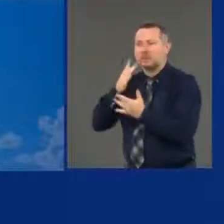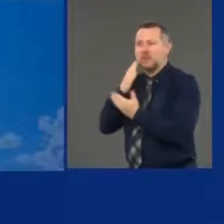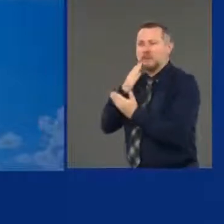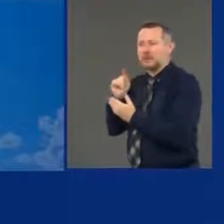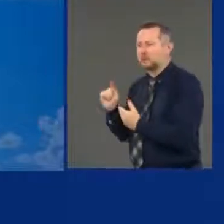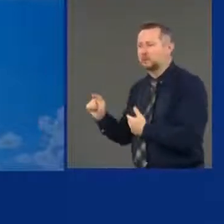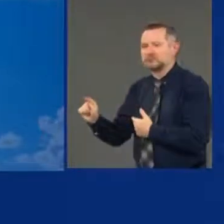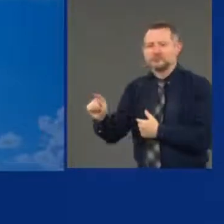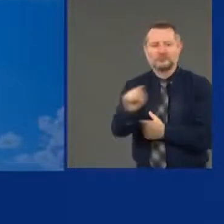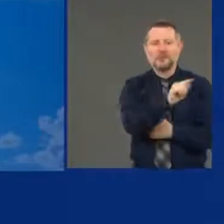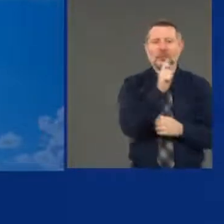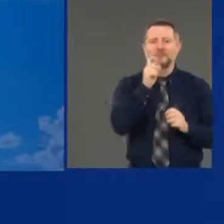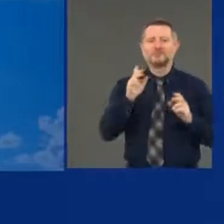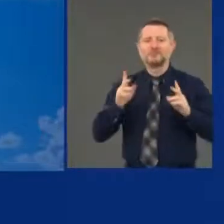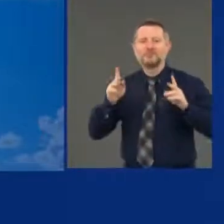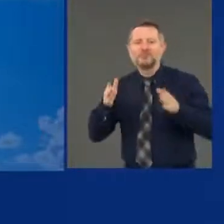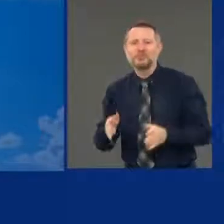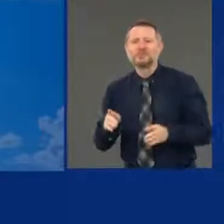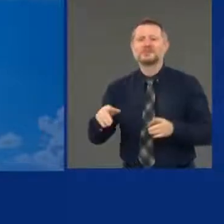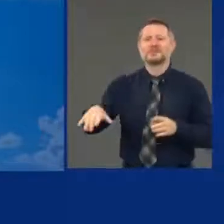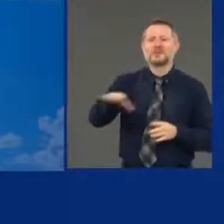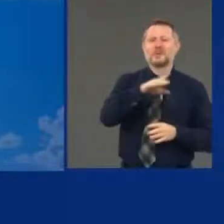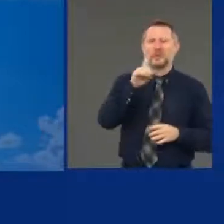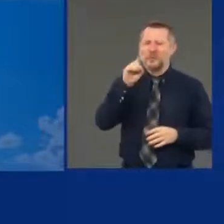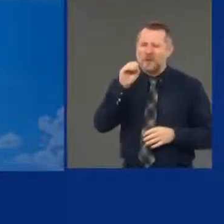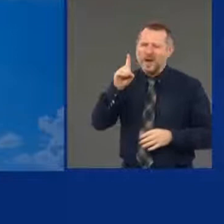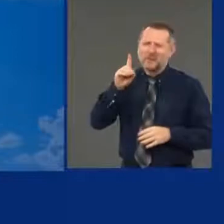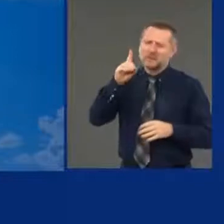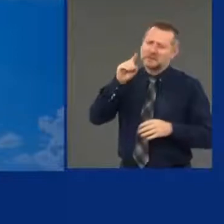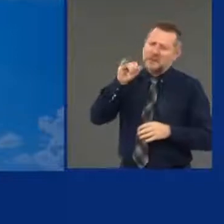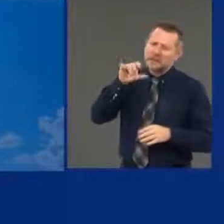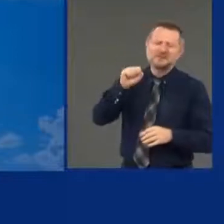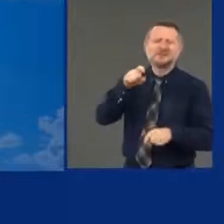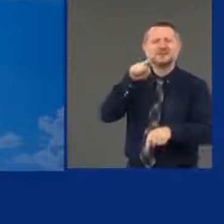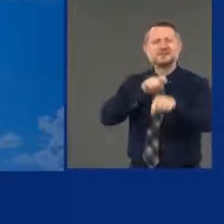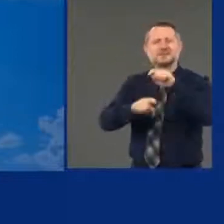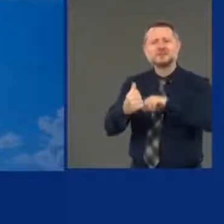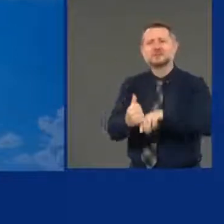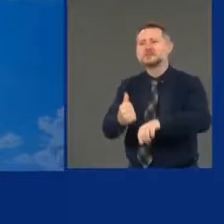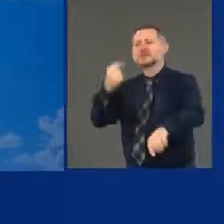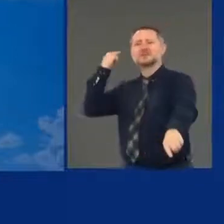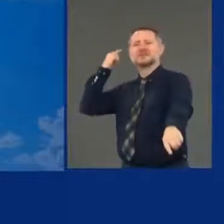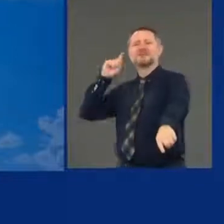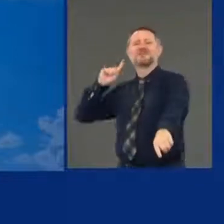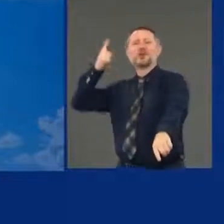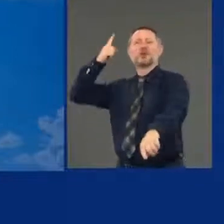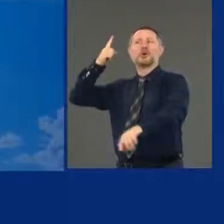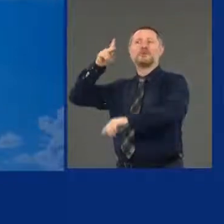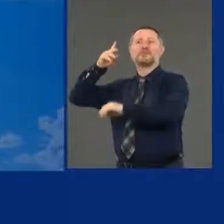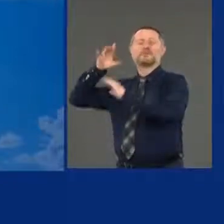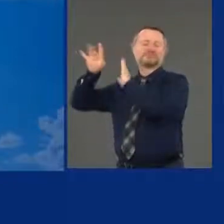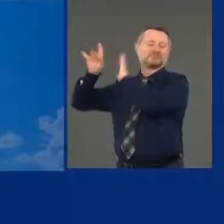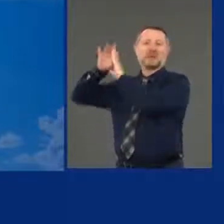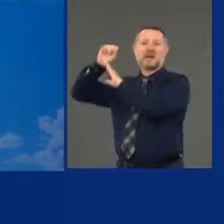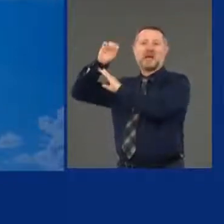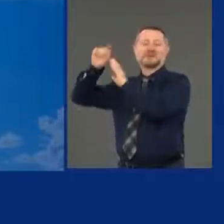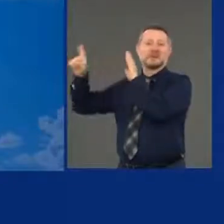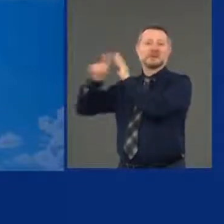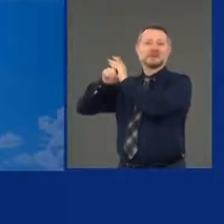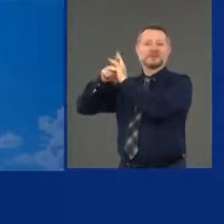101 days from our first case. And it's been a long 101 days. But it's also been